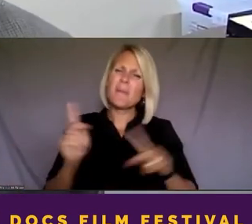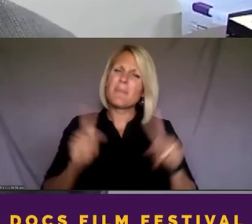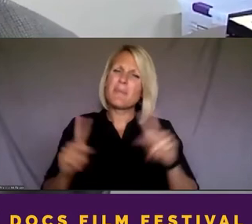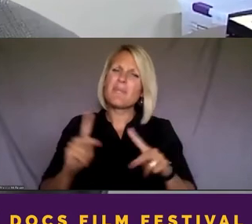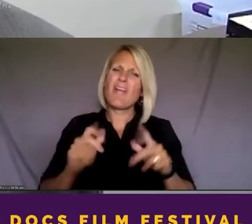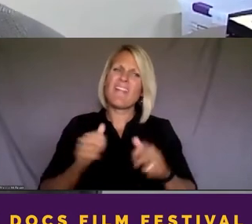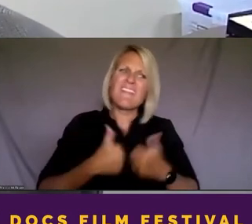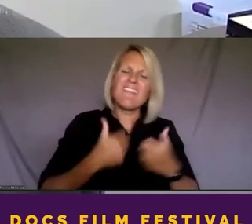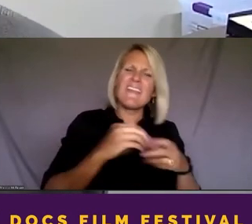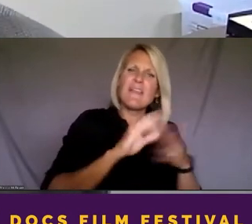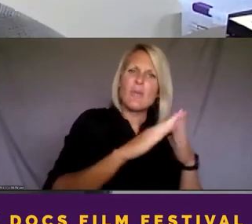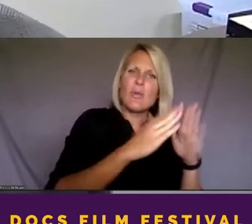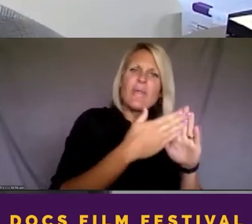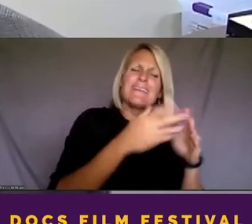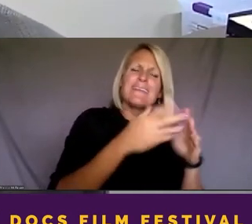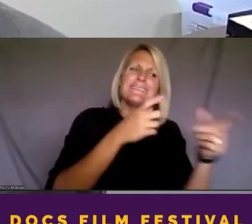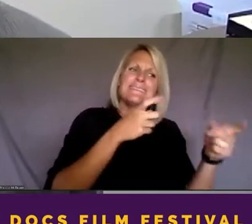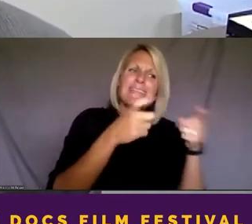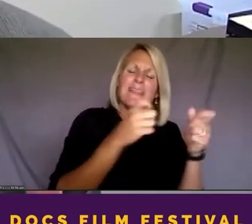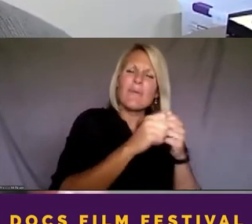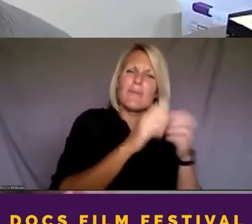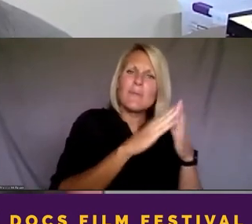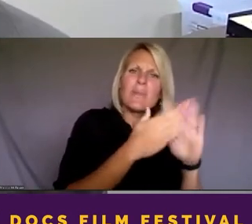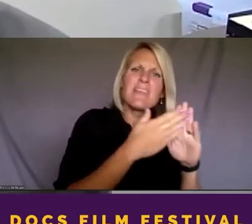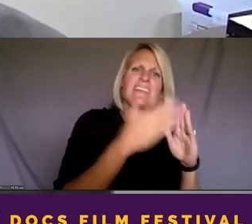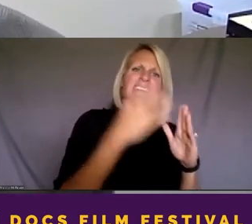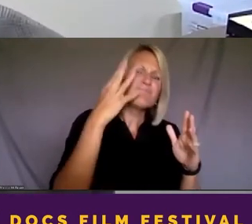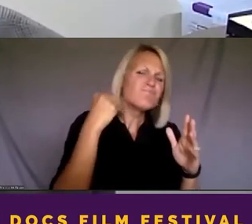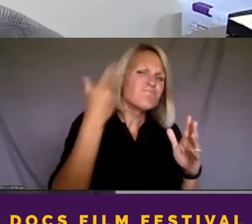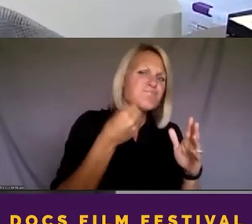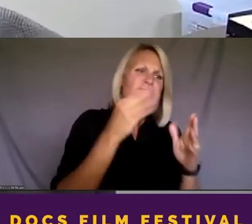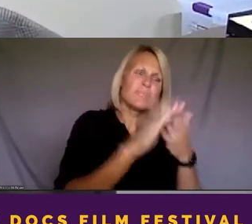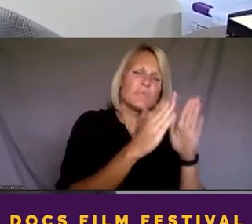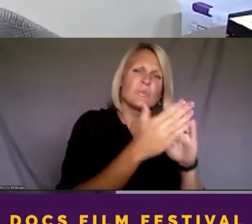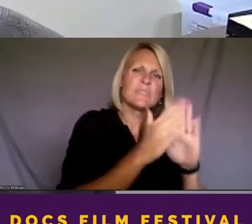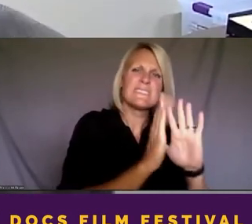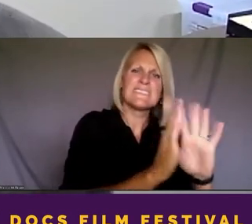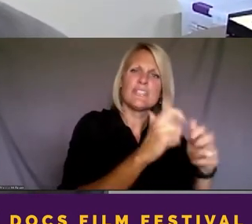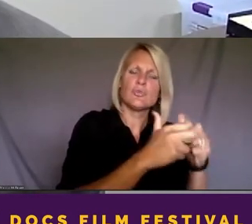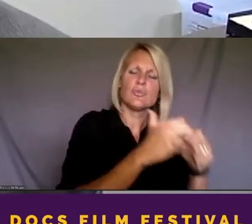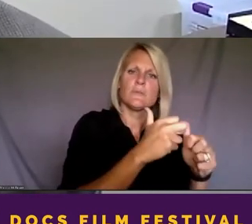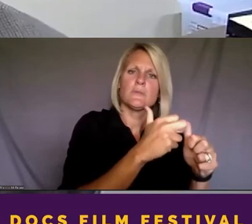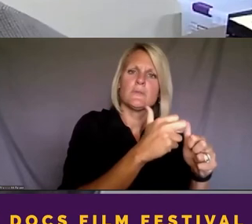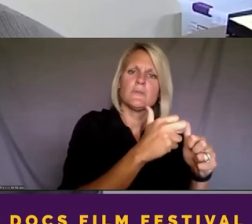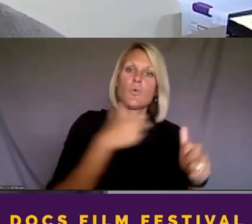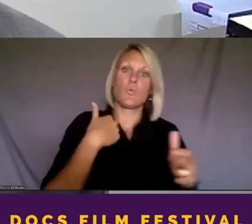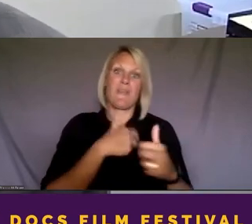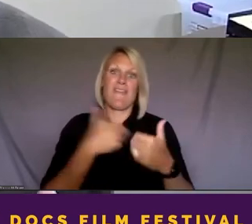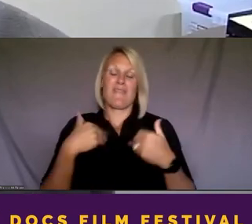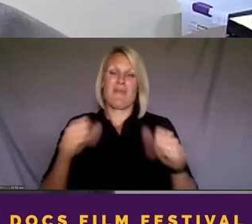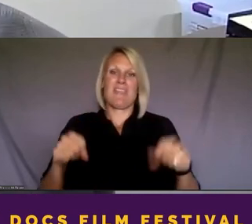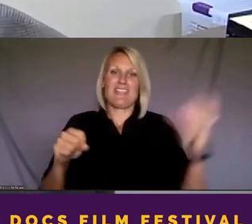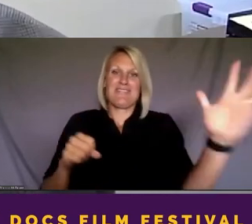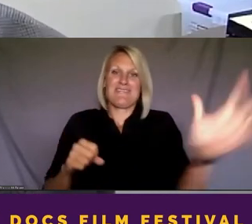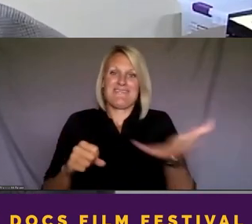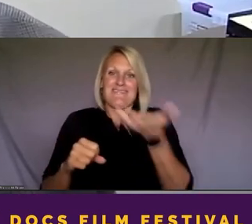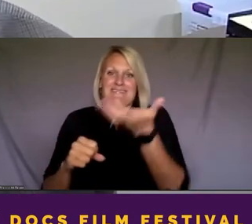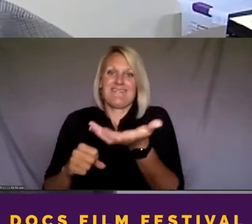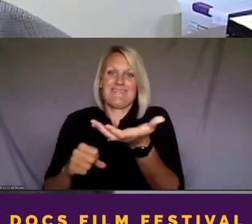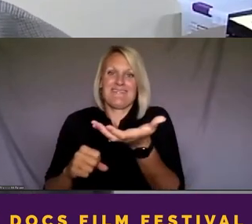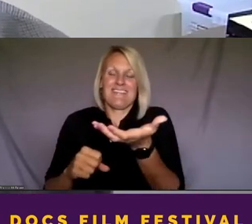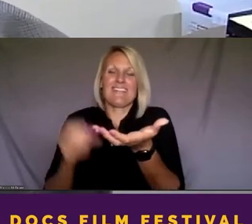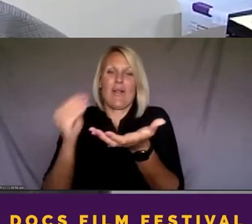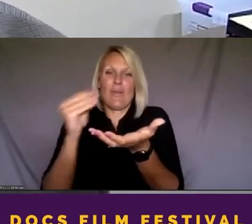We have the ability and the opportunity to have their voices come forward as the solutions and the problems